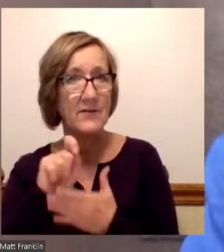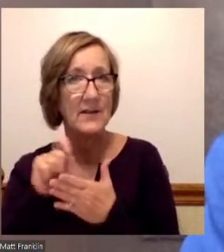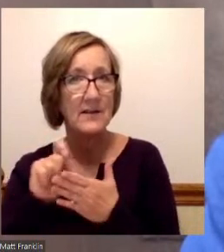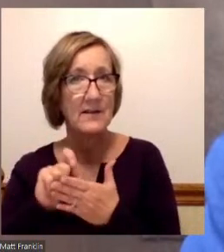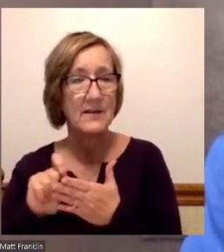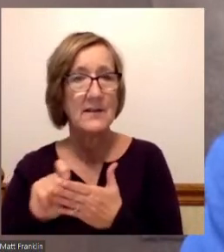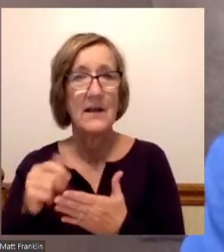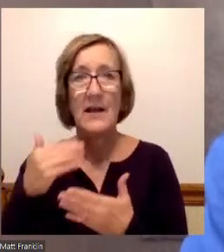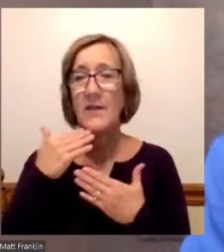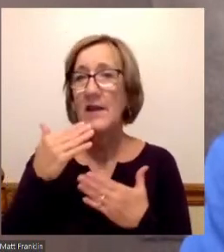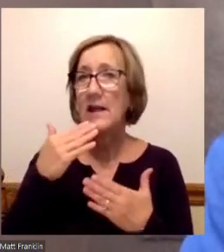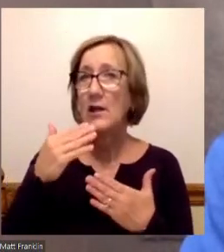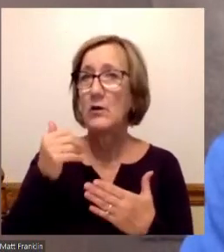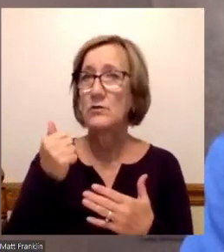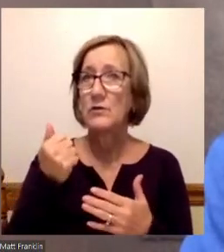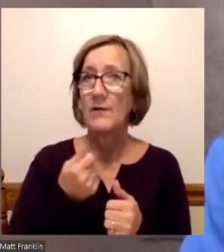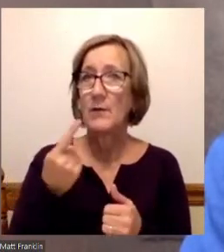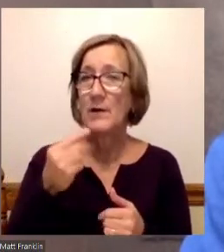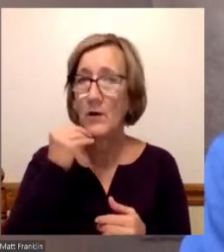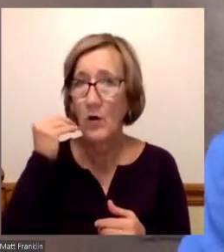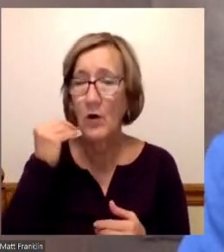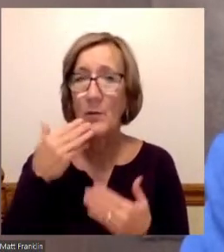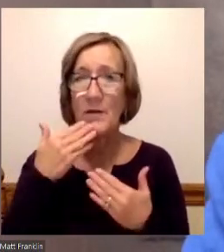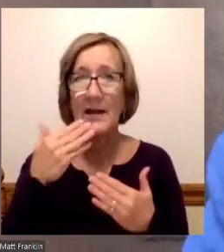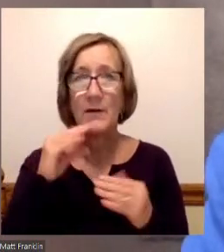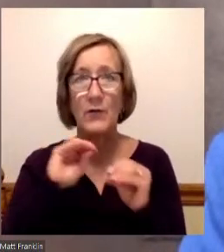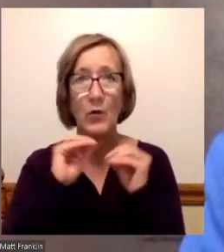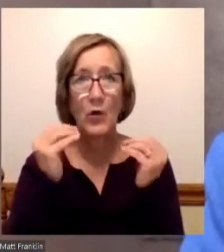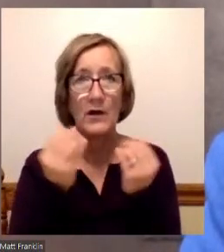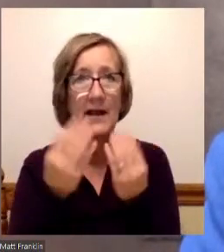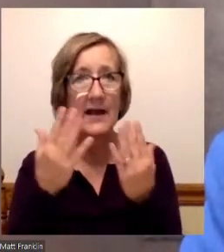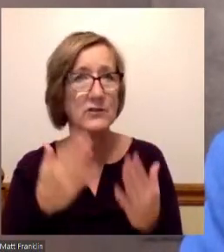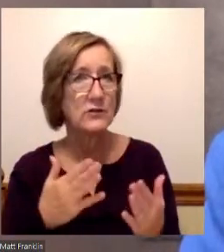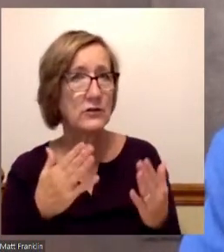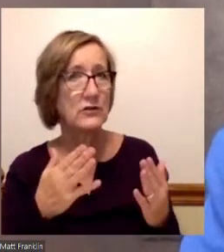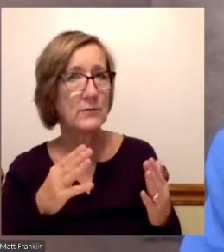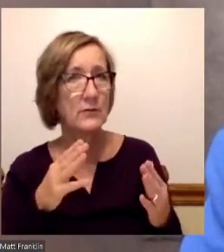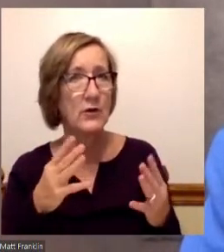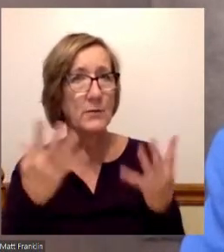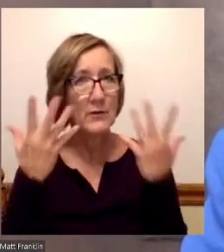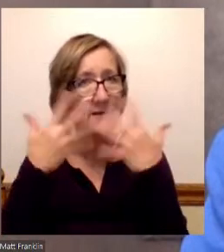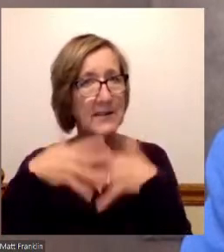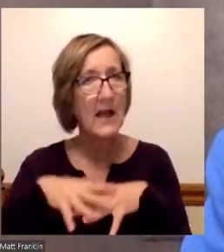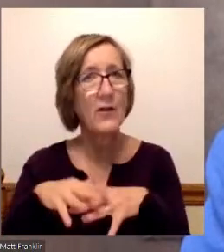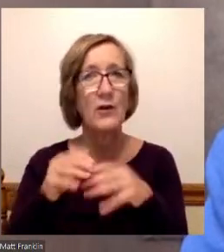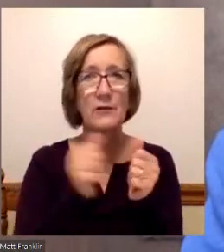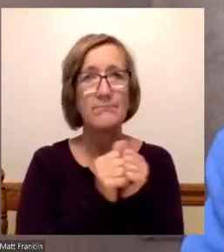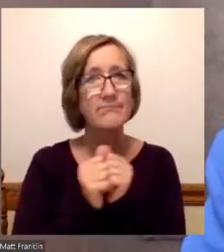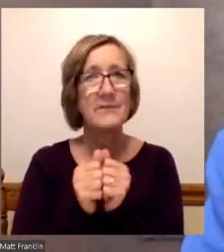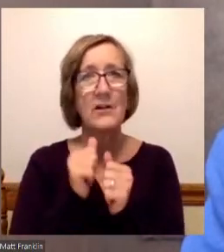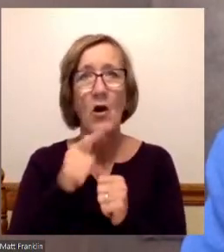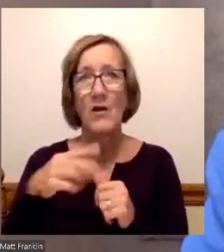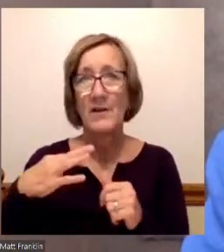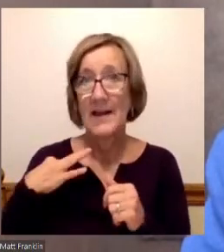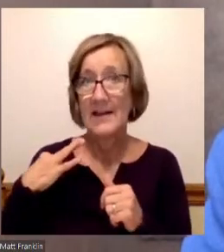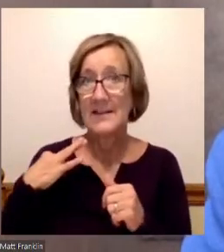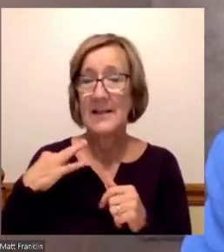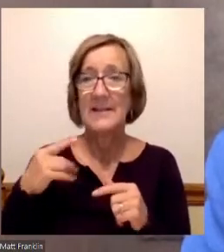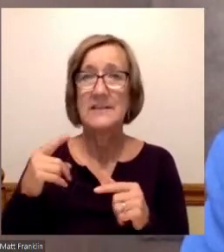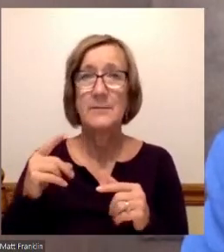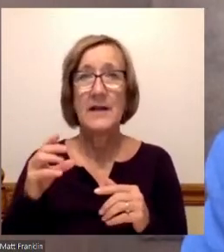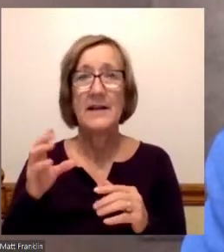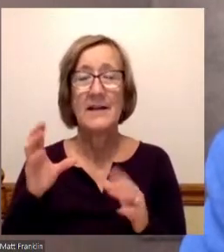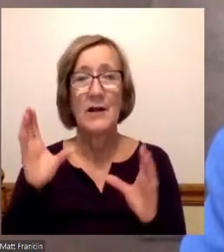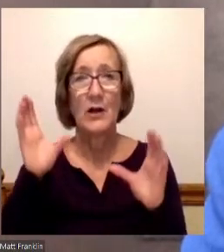home. And thank you to all the organizers for putting this together. And also thank you to all the candidates as well, too. And it's been a very unusual year for